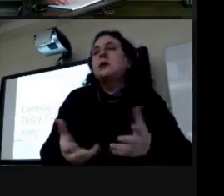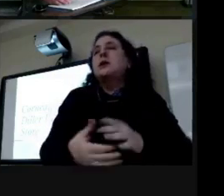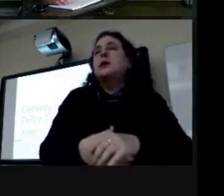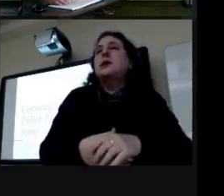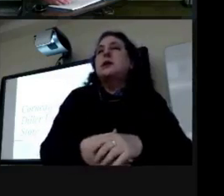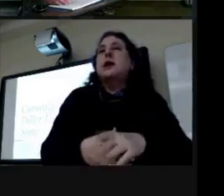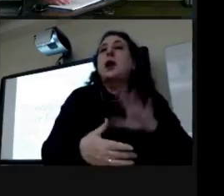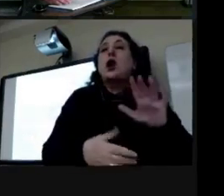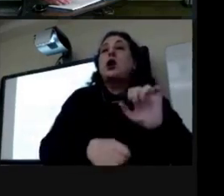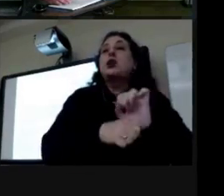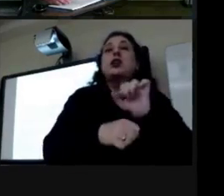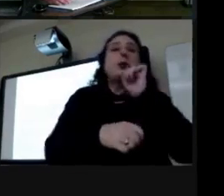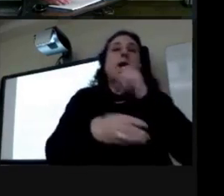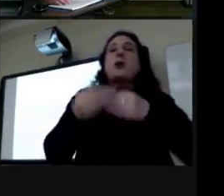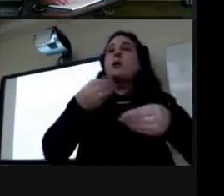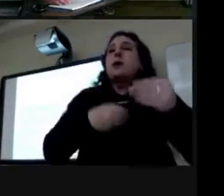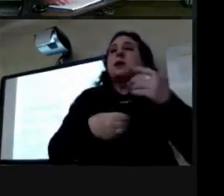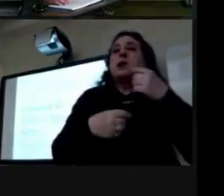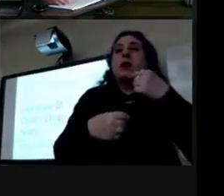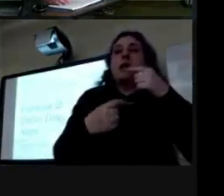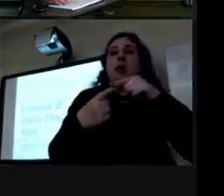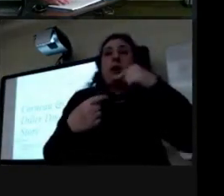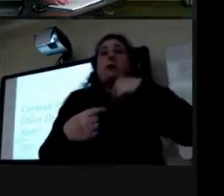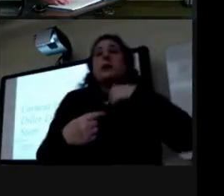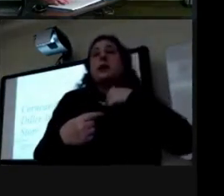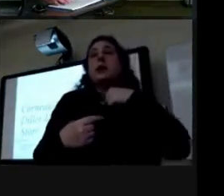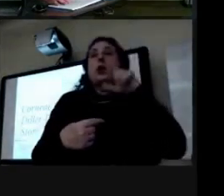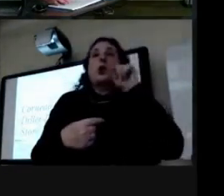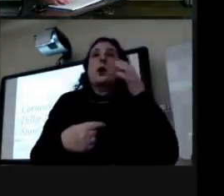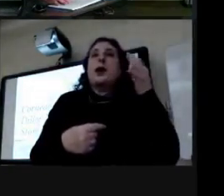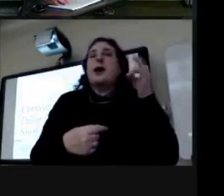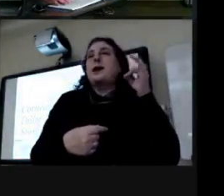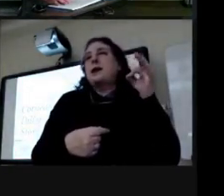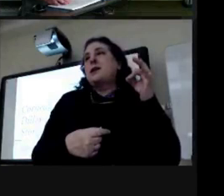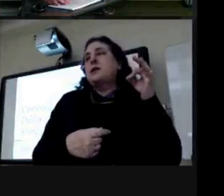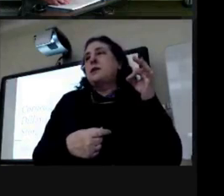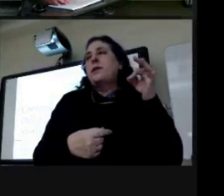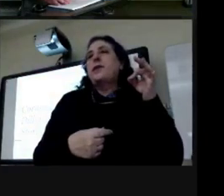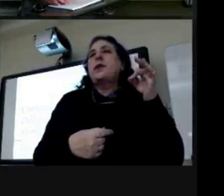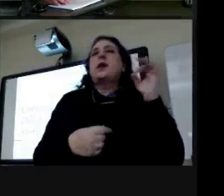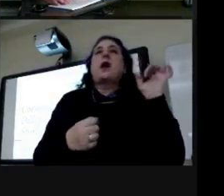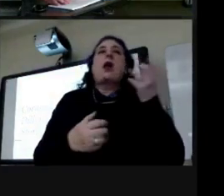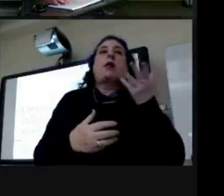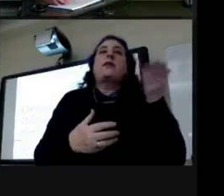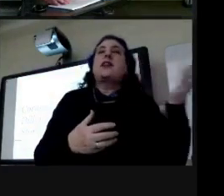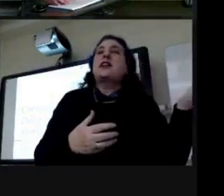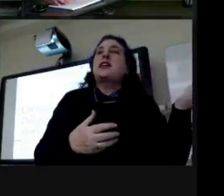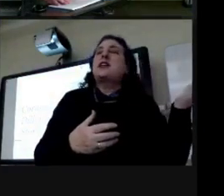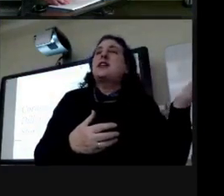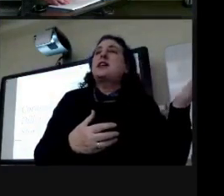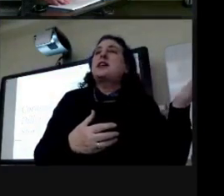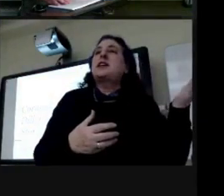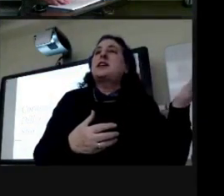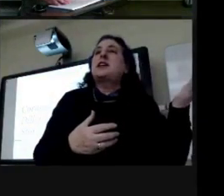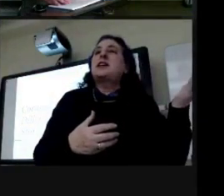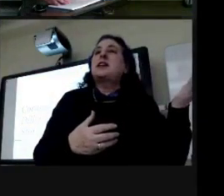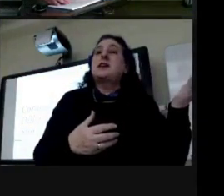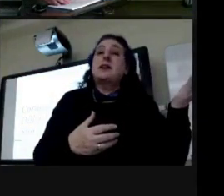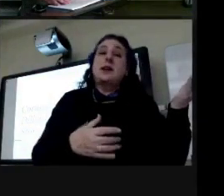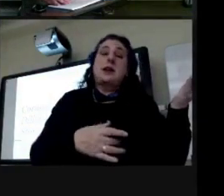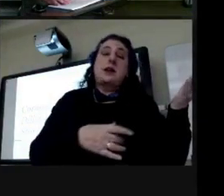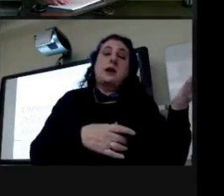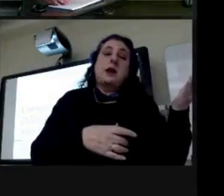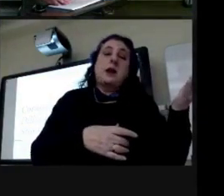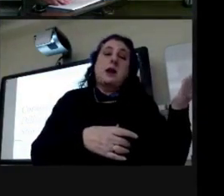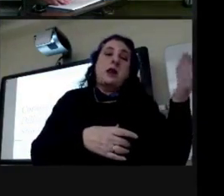her position was not replaced until i came along in 2019 so all of the uh institutional